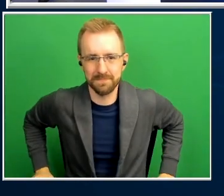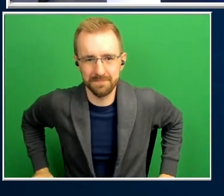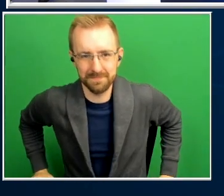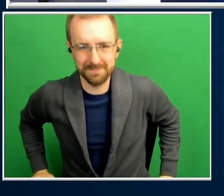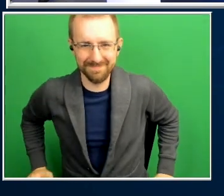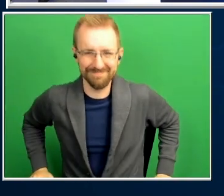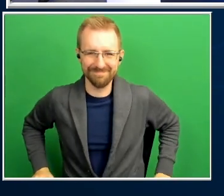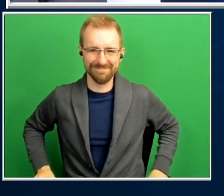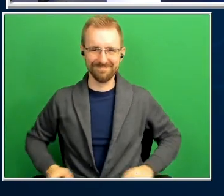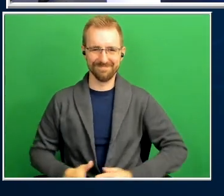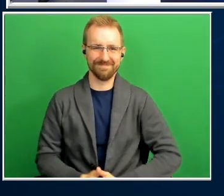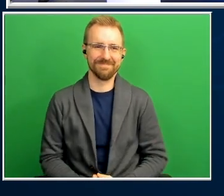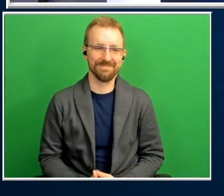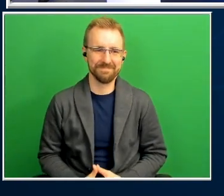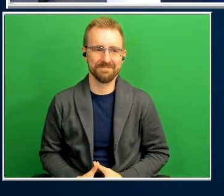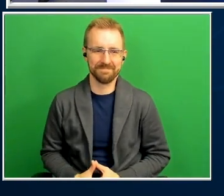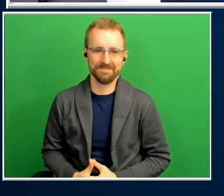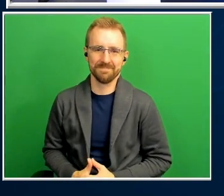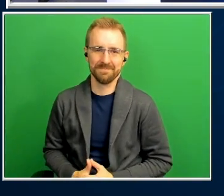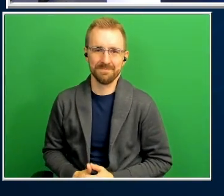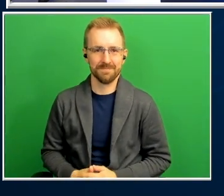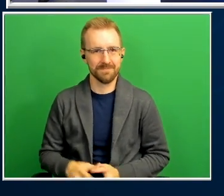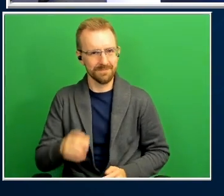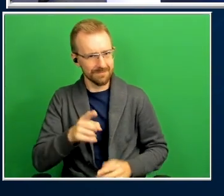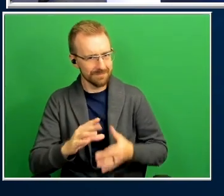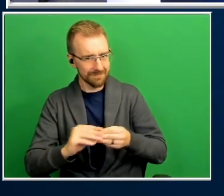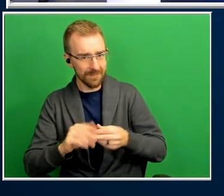you working it doing it doing it